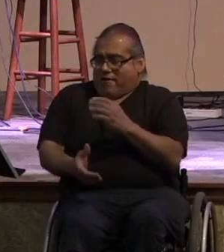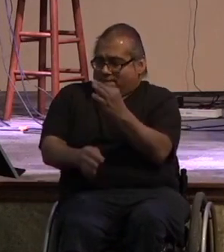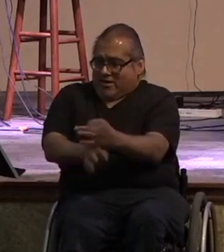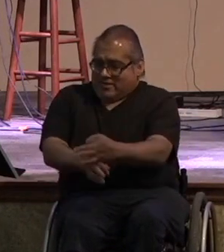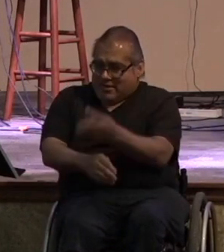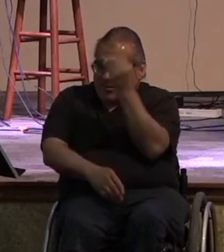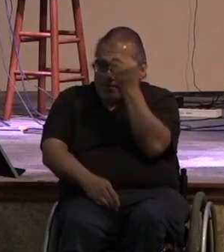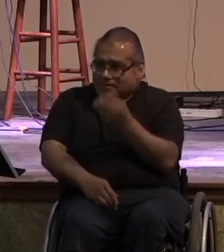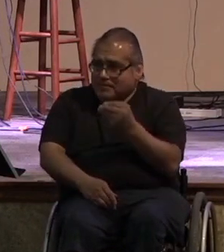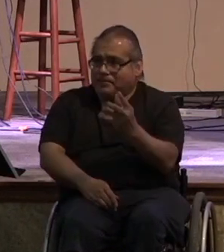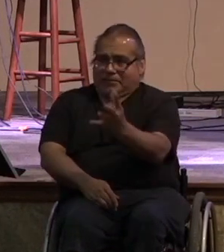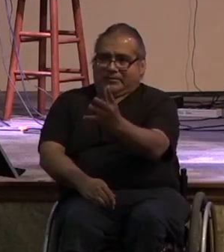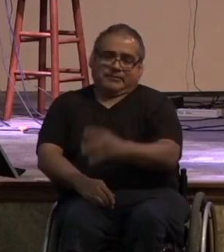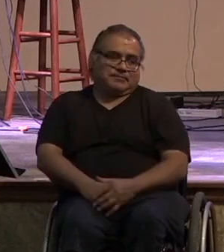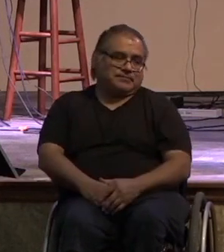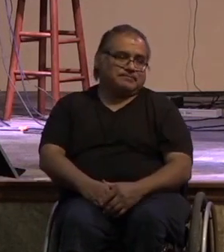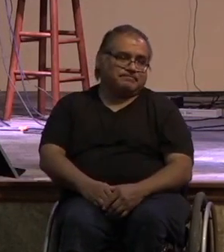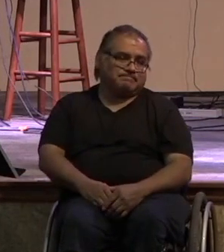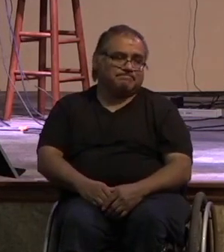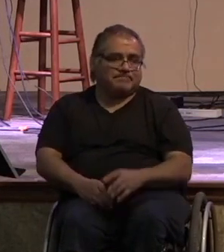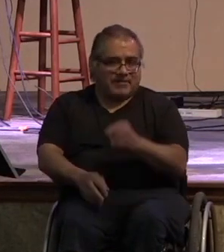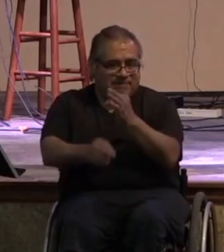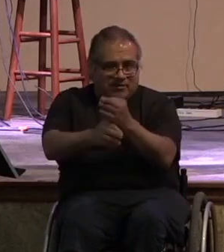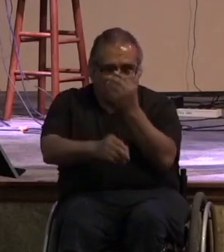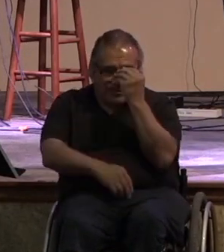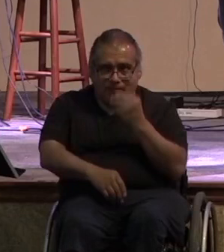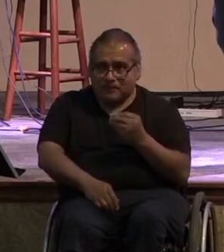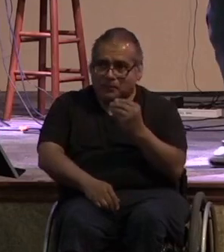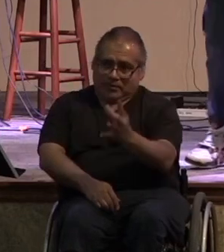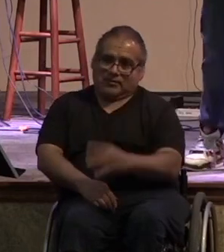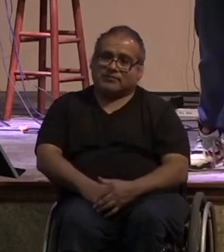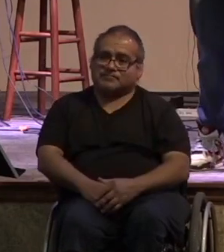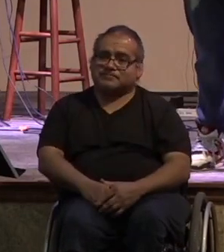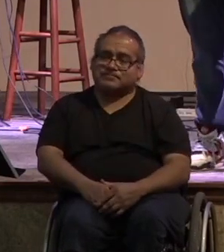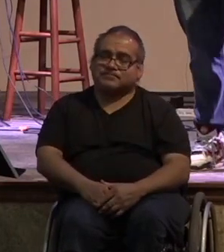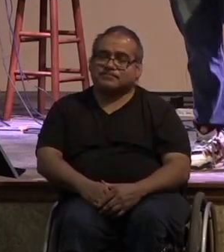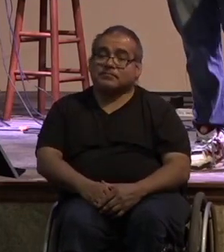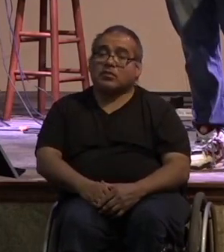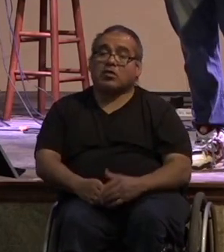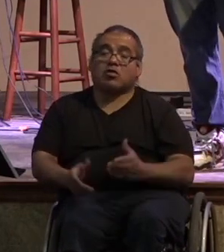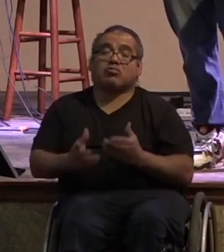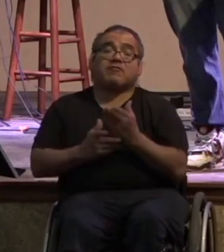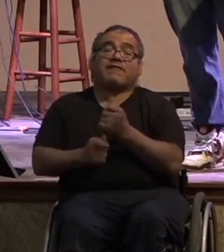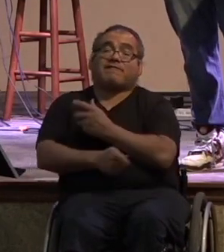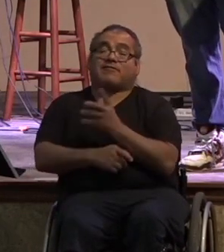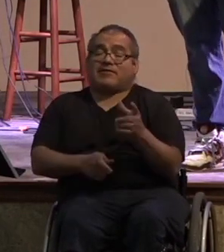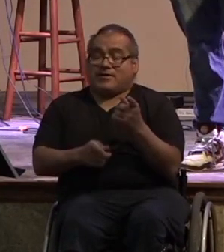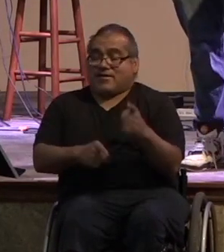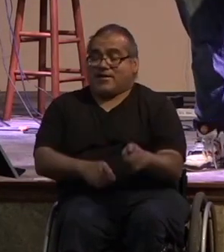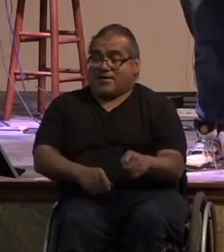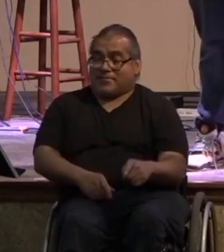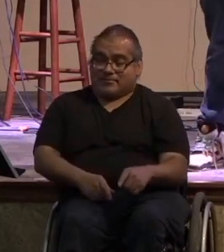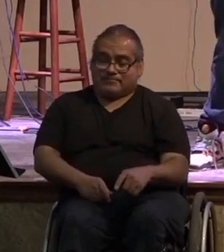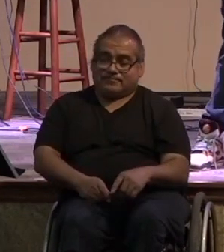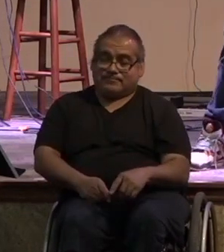faith and obedience that's really the heart of what we're talking about in all of this uh series being